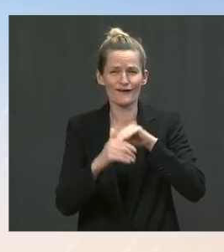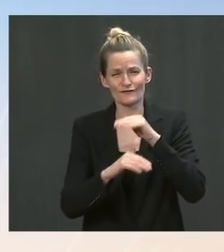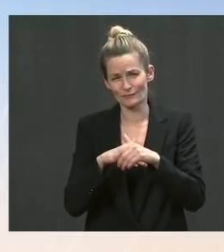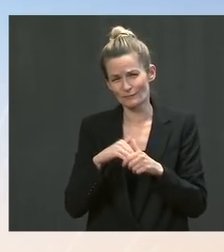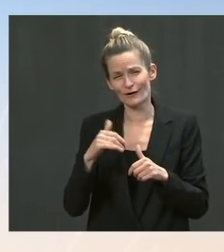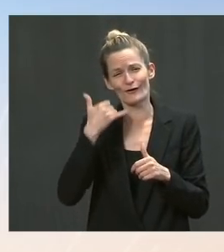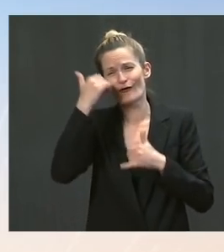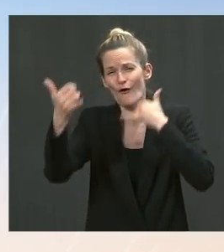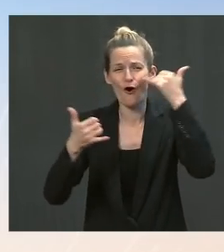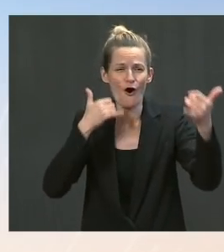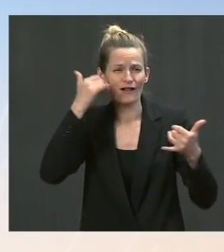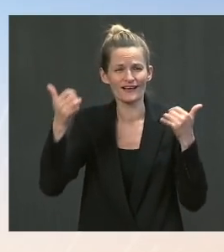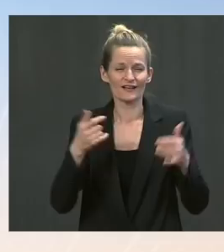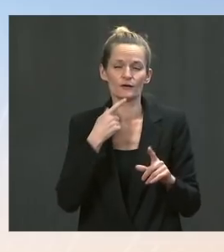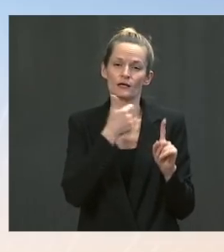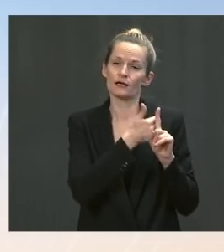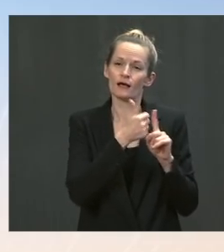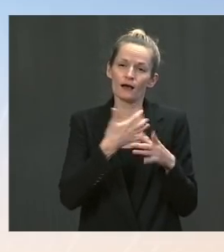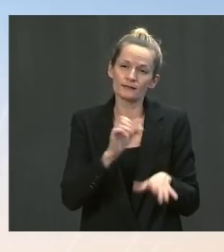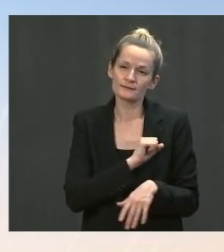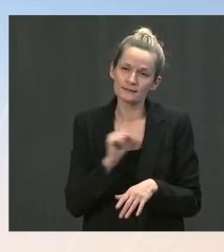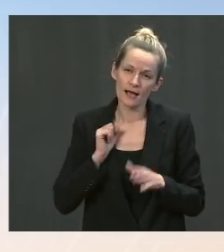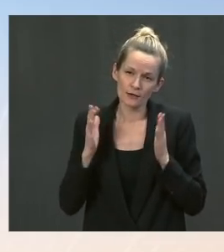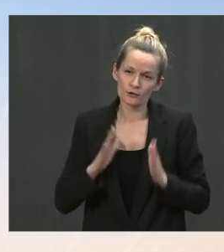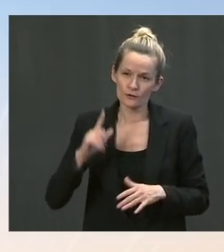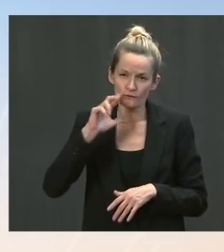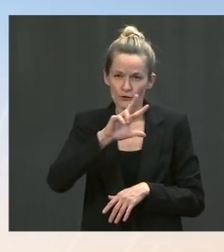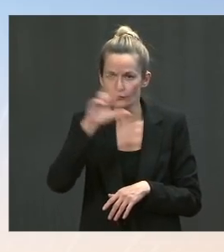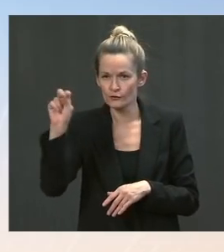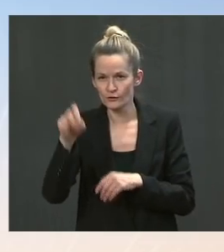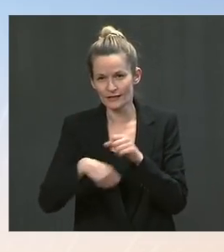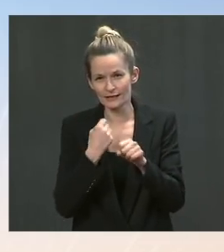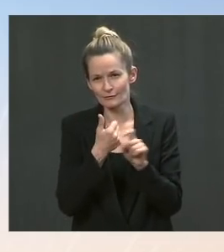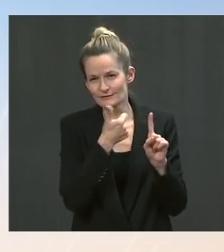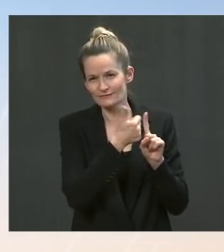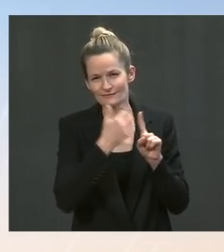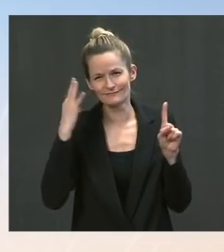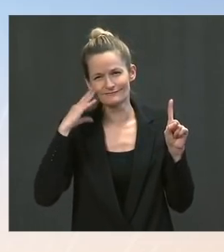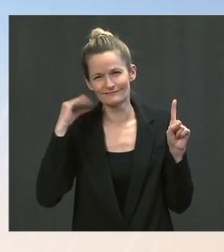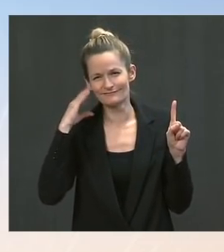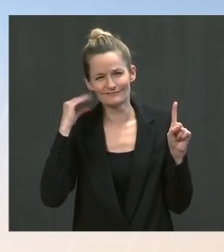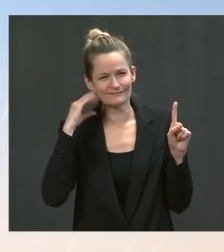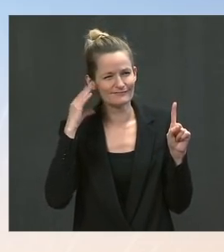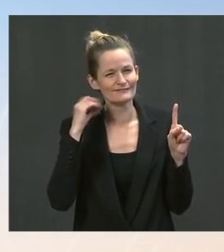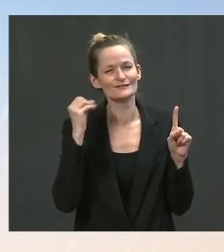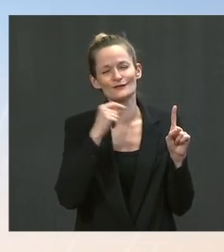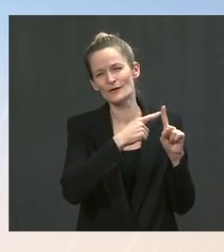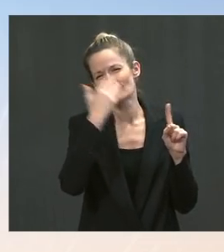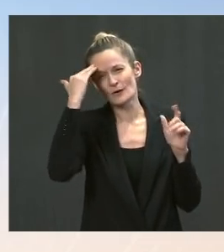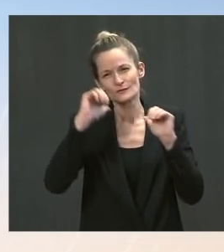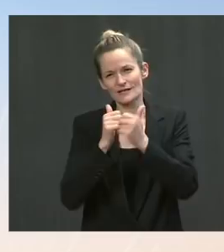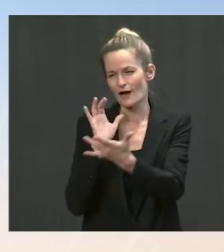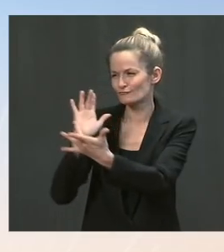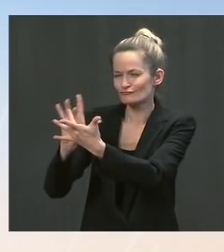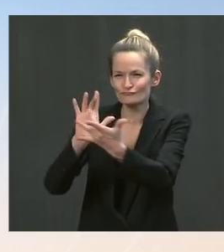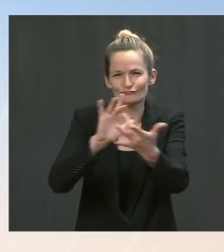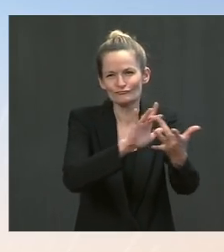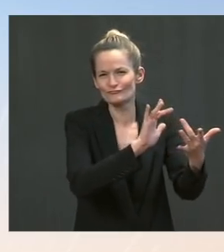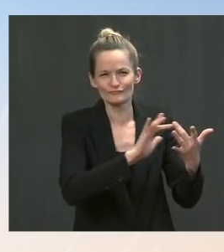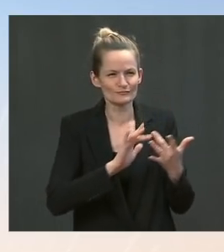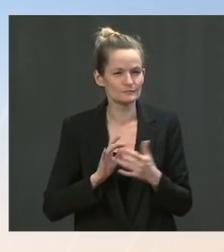He will receive updates from his team on the progress. As you know, a number of members of the Senate are currently attending